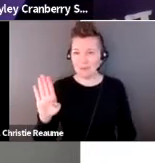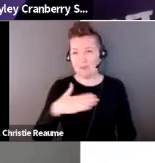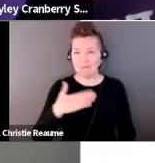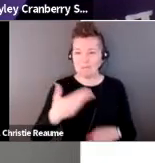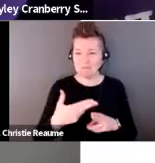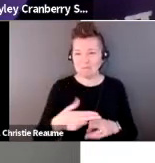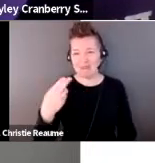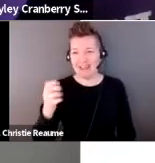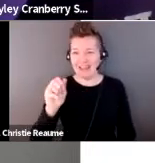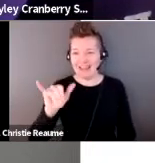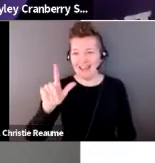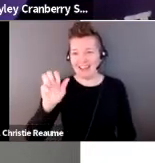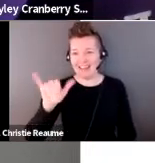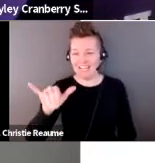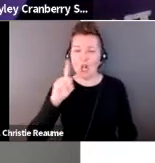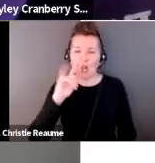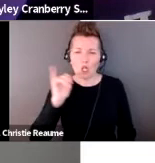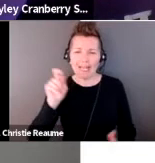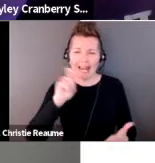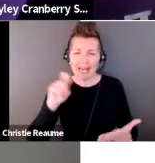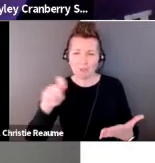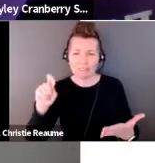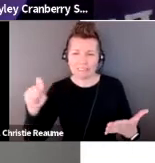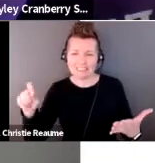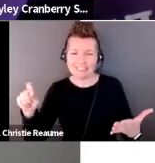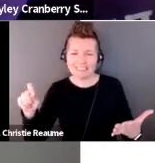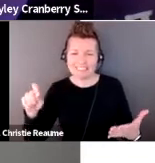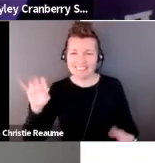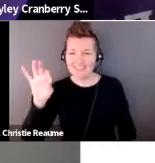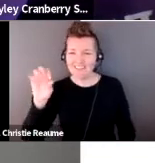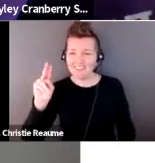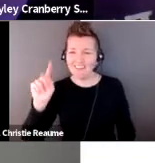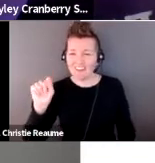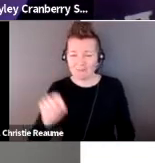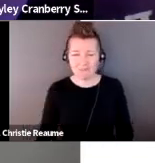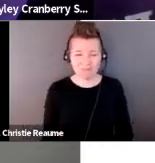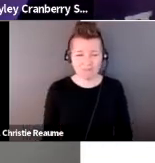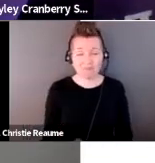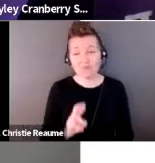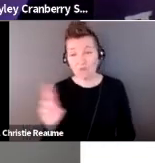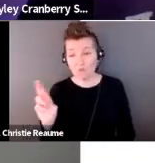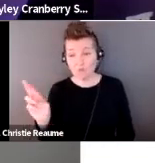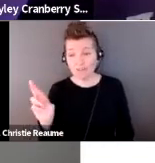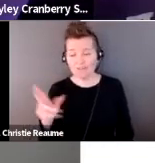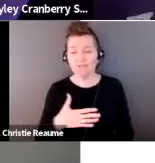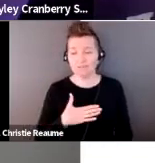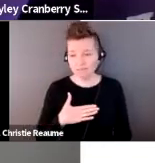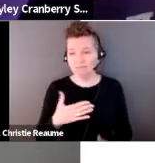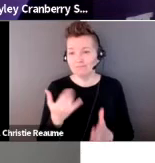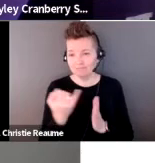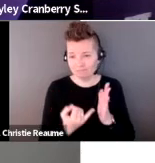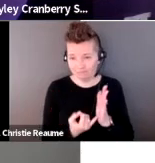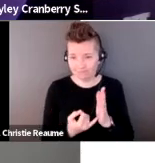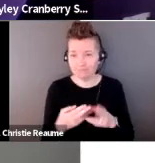handwritten font. And on the right is my piece called Entitled